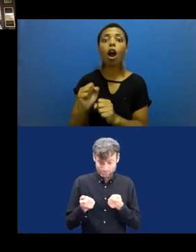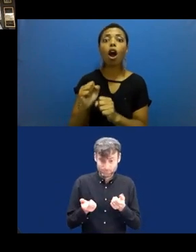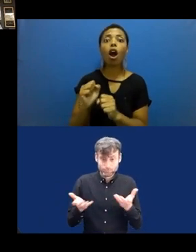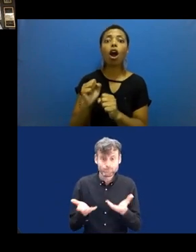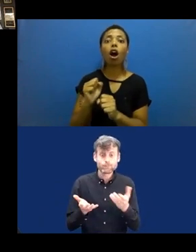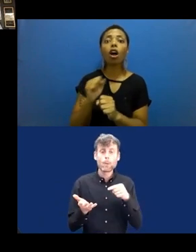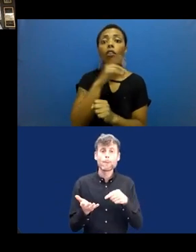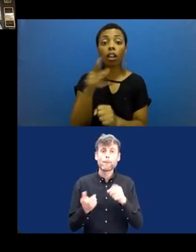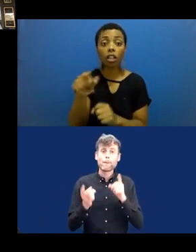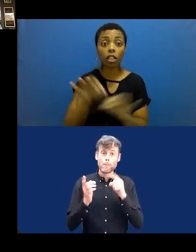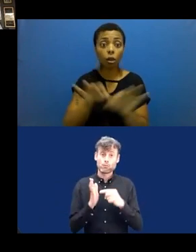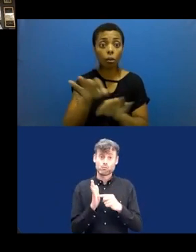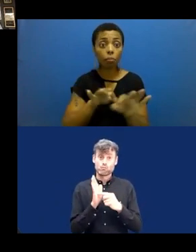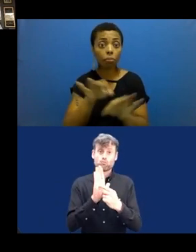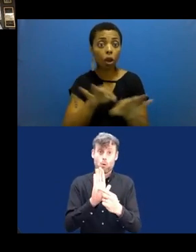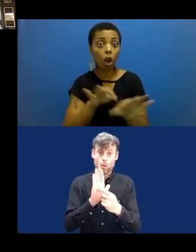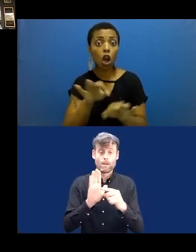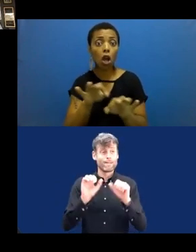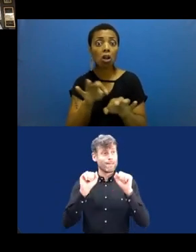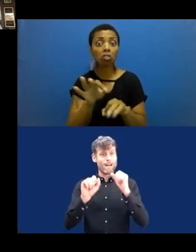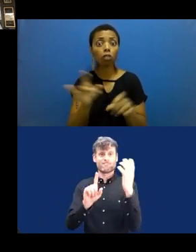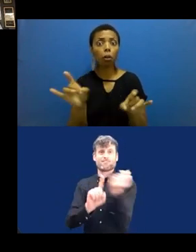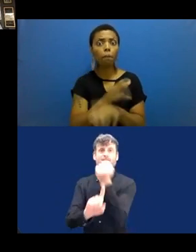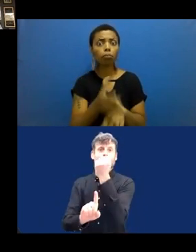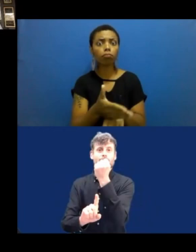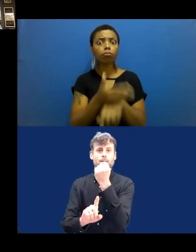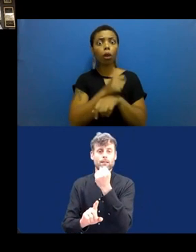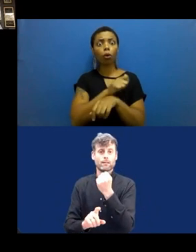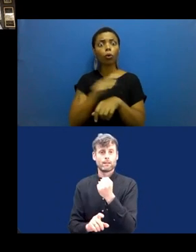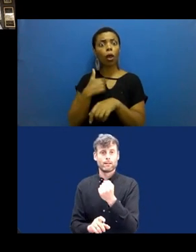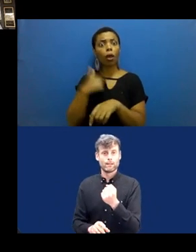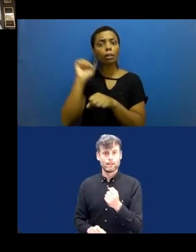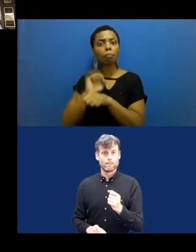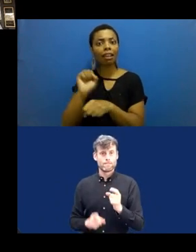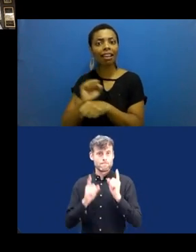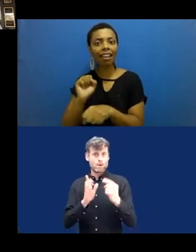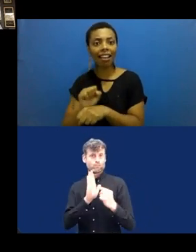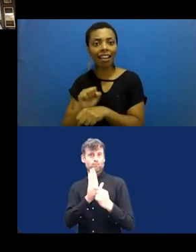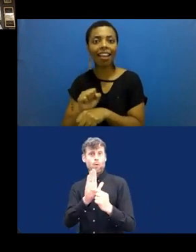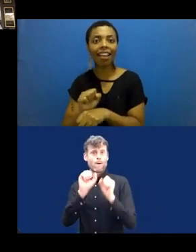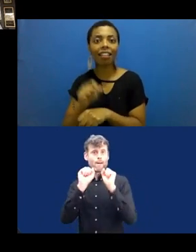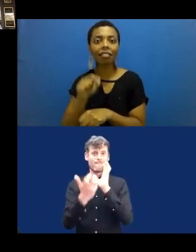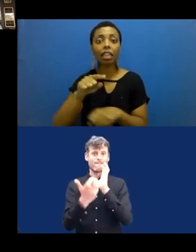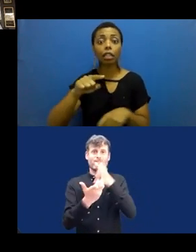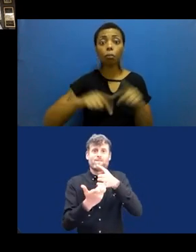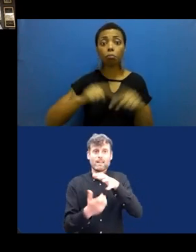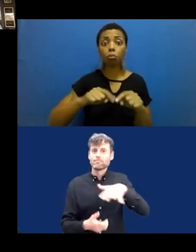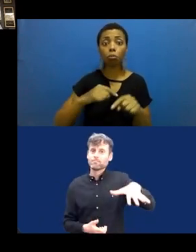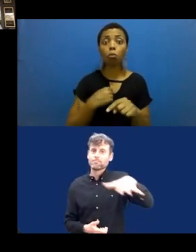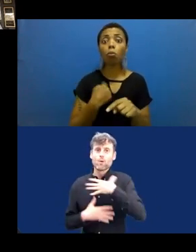a product soon after the project ends. The future product has to fit our product portfolio.